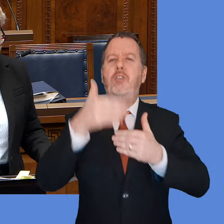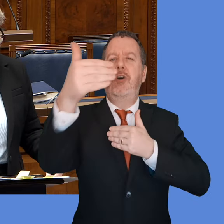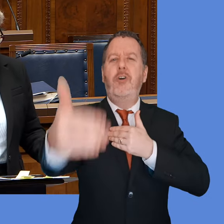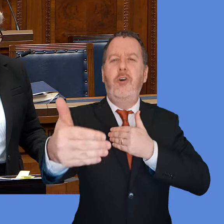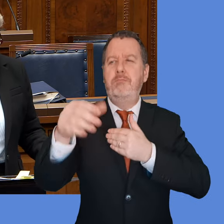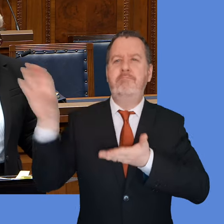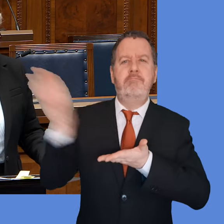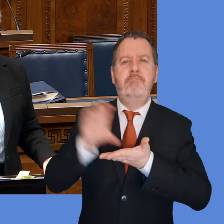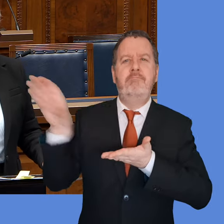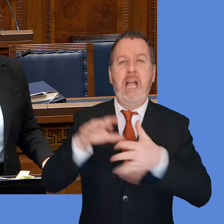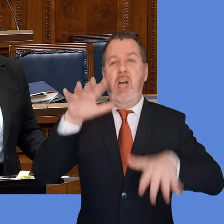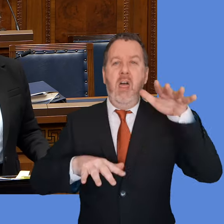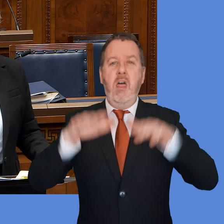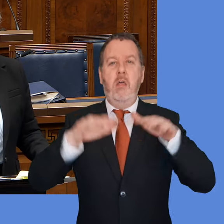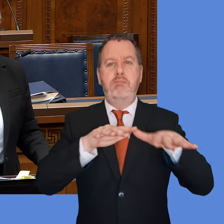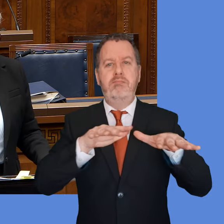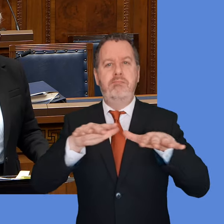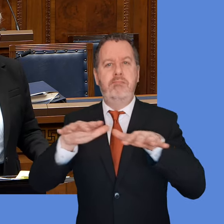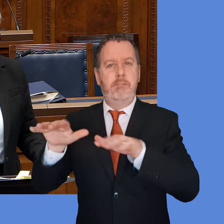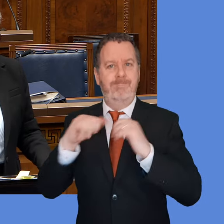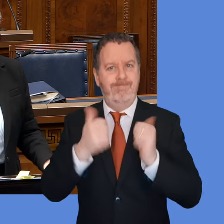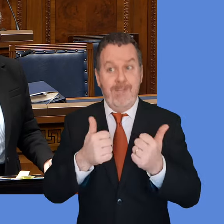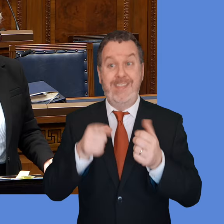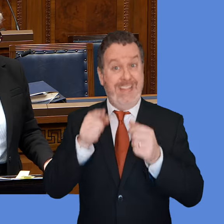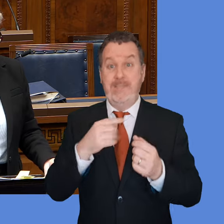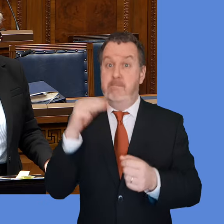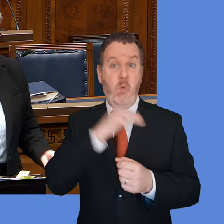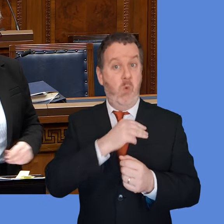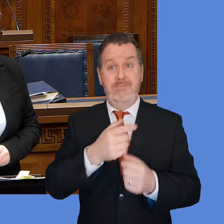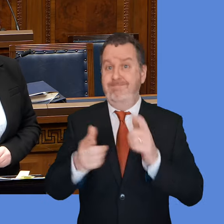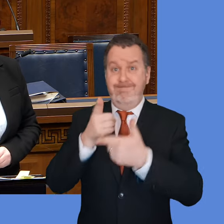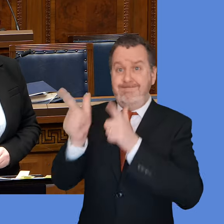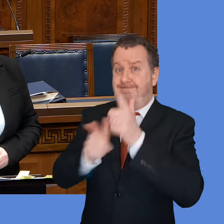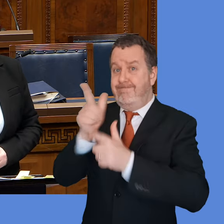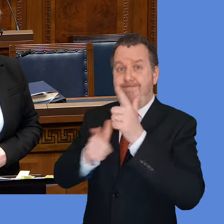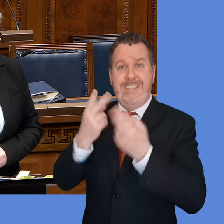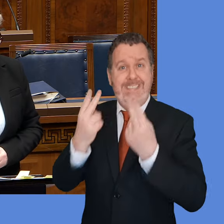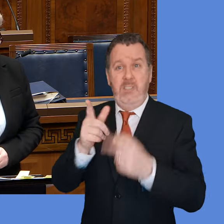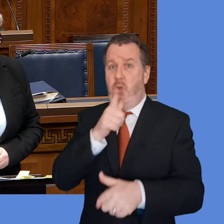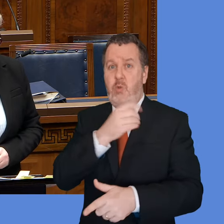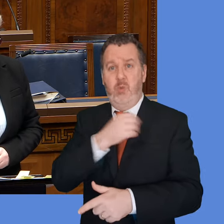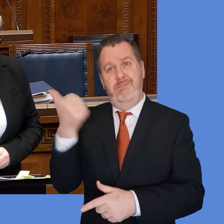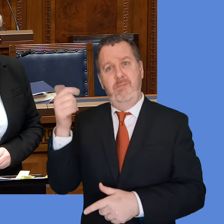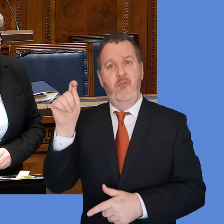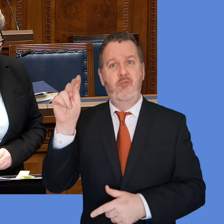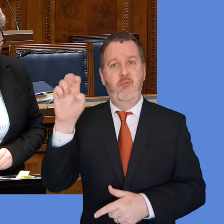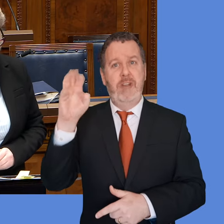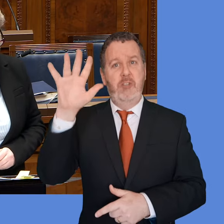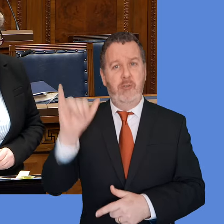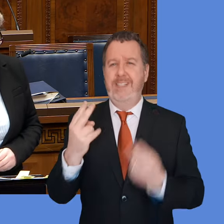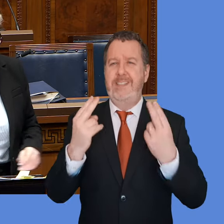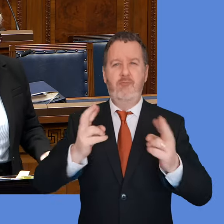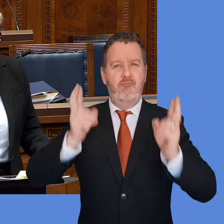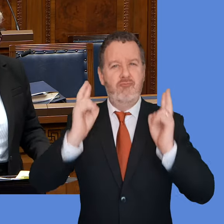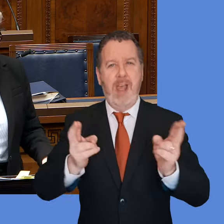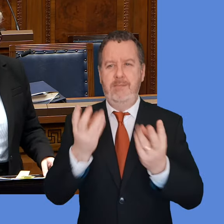and that needs to be urgent and it needs to be an ongoing discussion that we need to have with Treasury, because it's critical that we are given the right resources so that